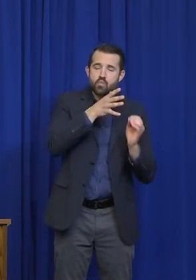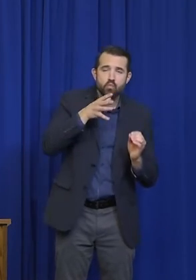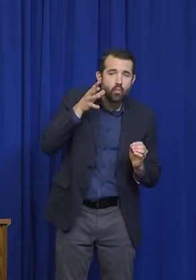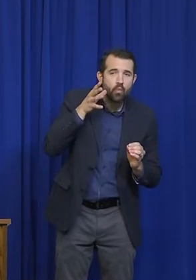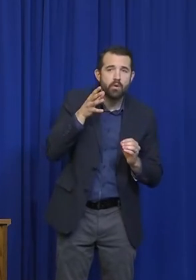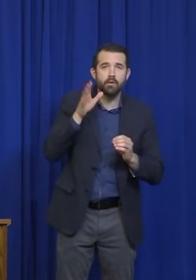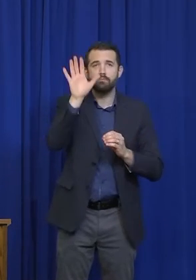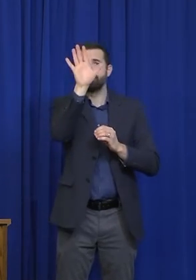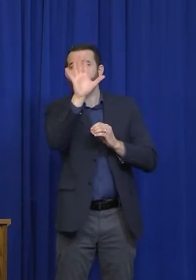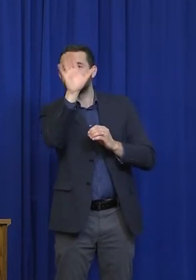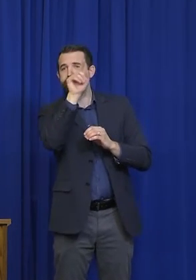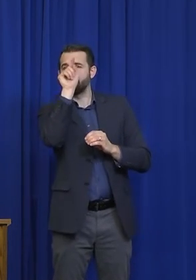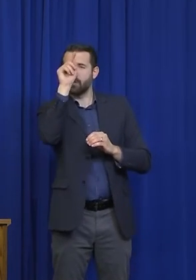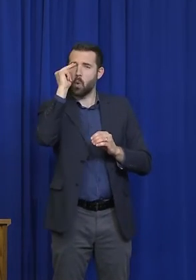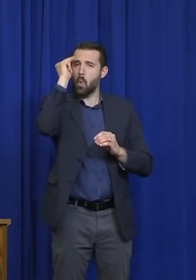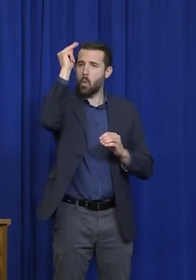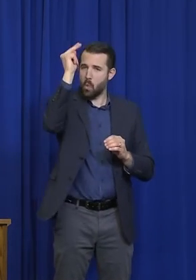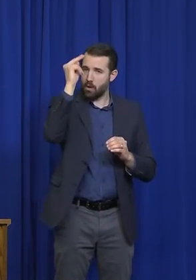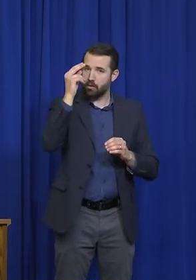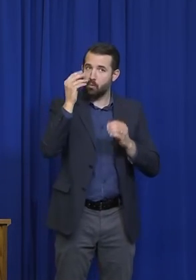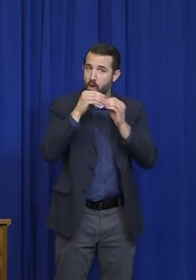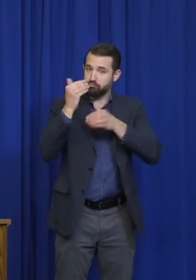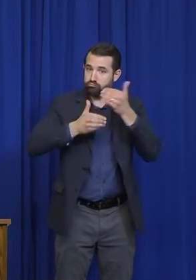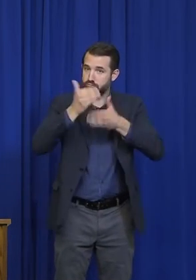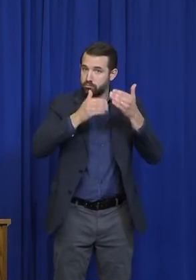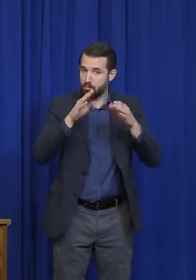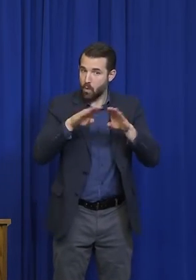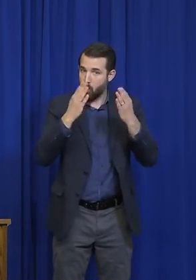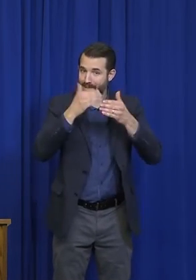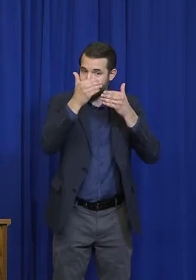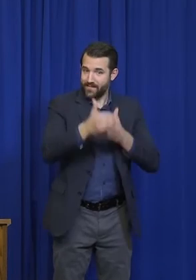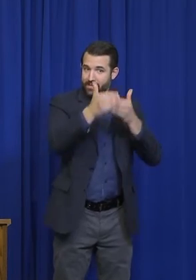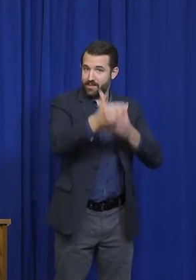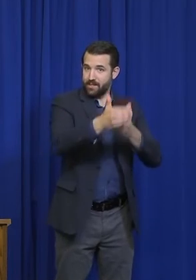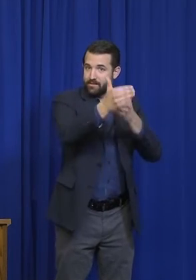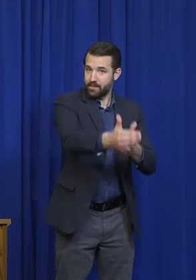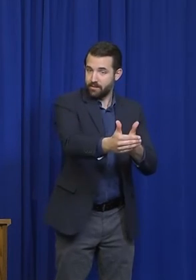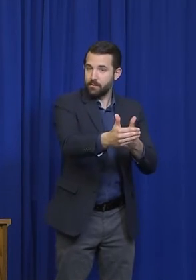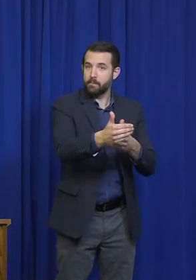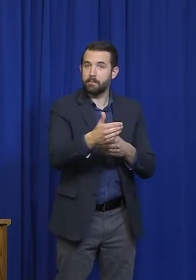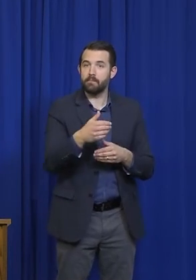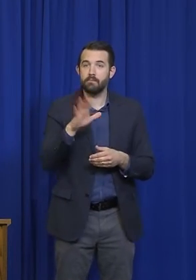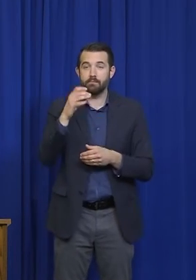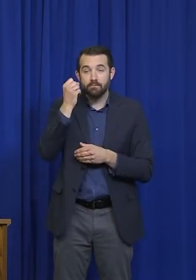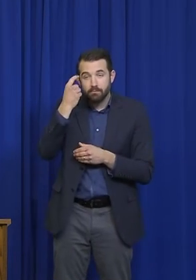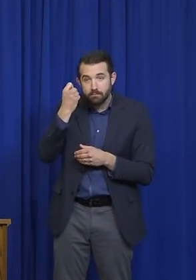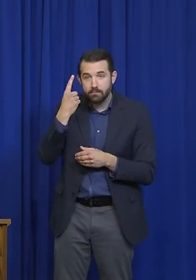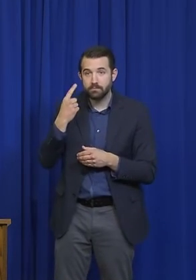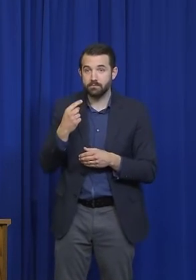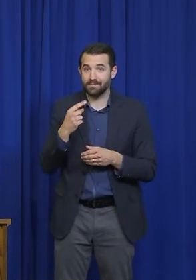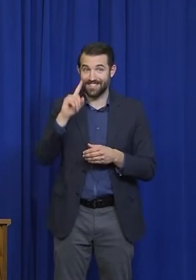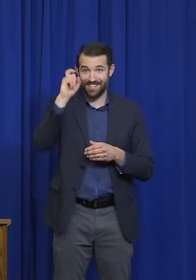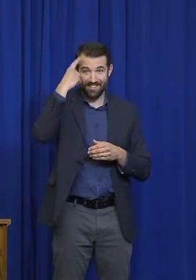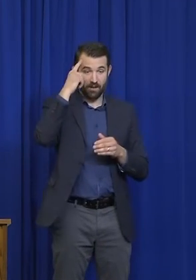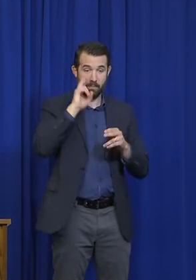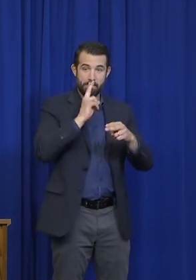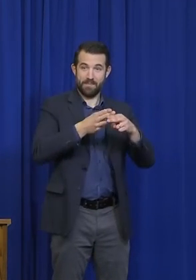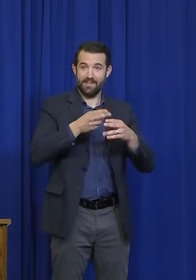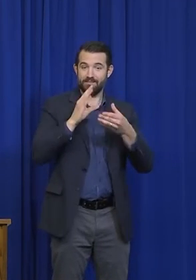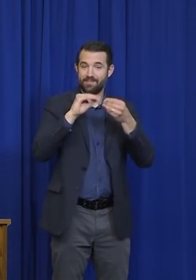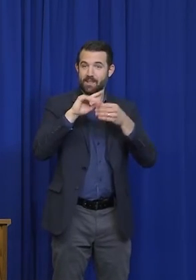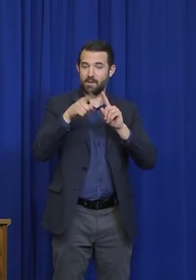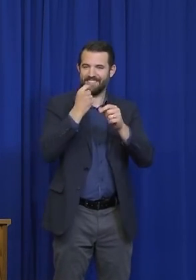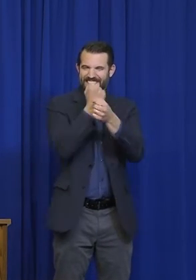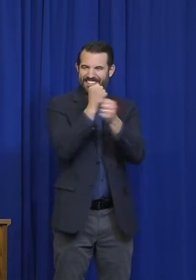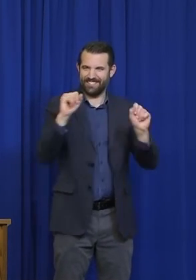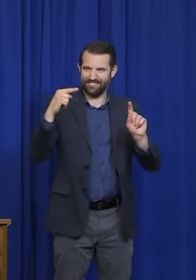little bit more quickly? The governor talked in her opening about safety and safe protocols as the